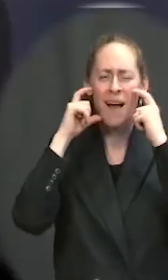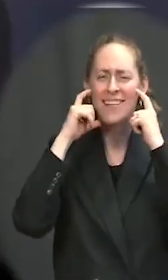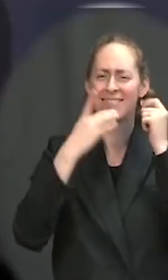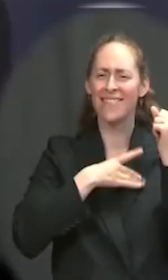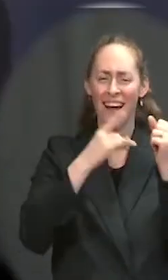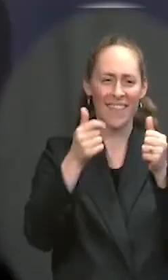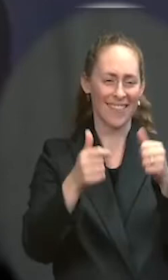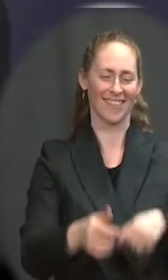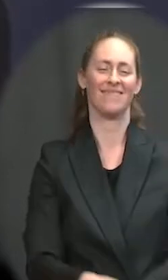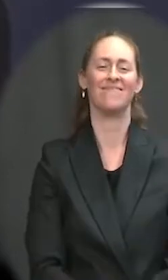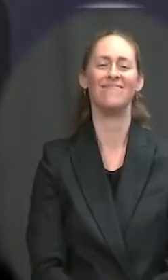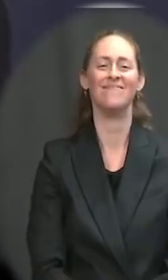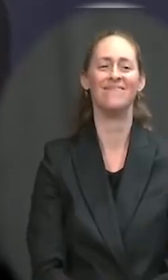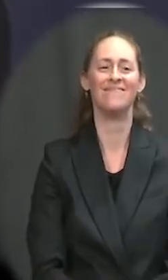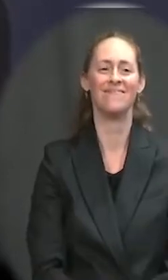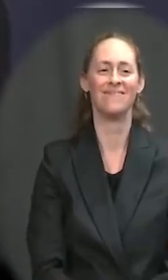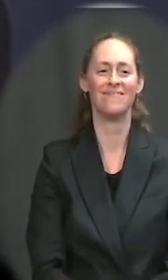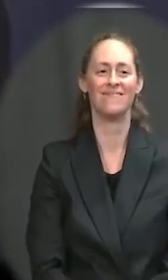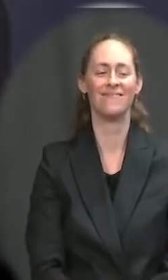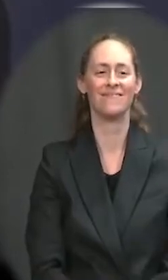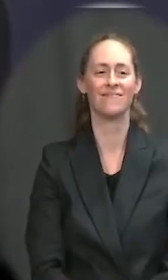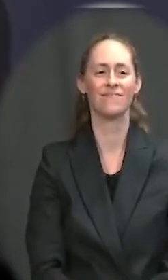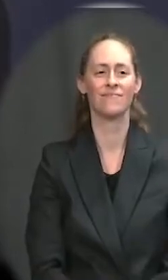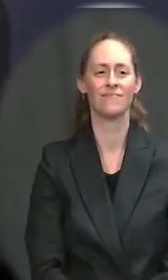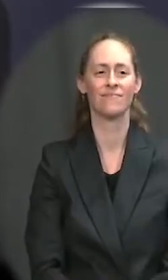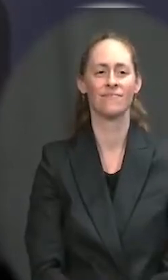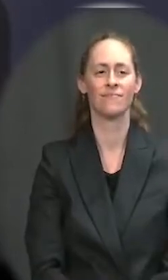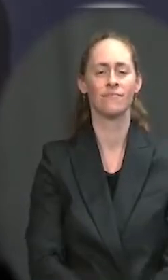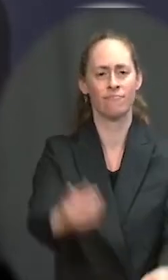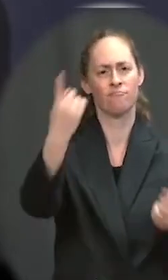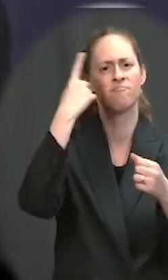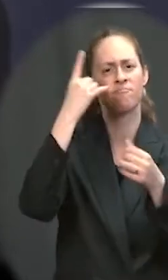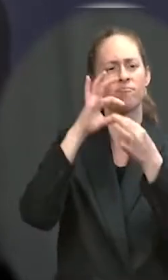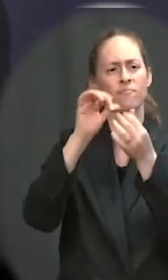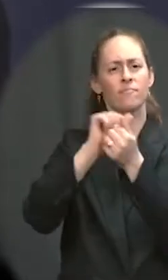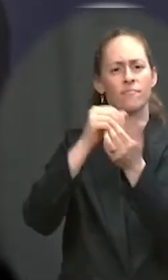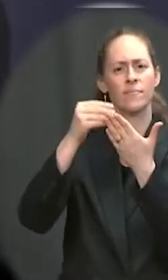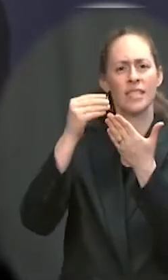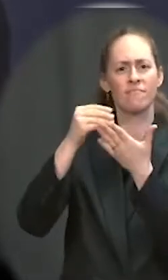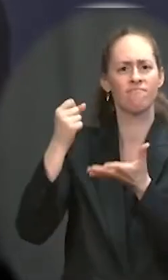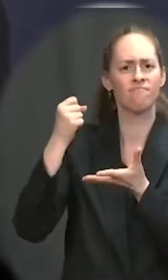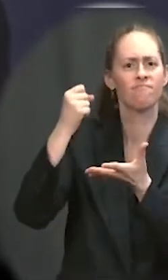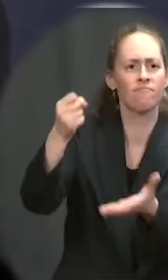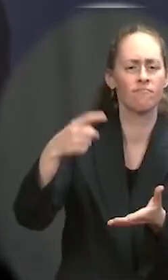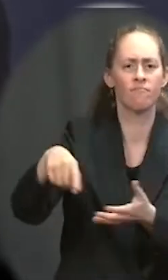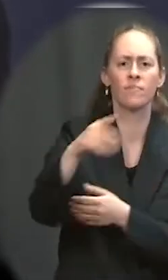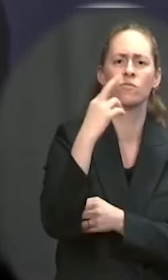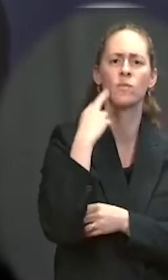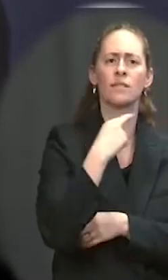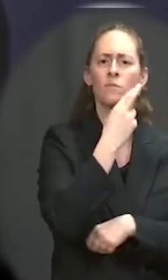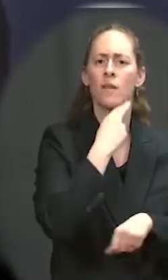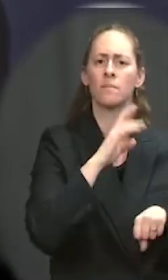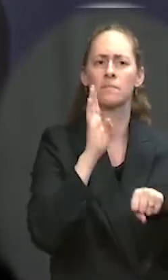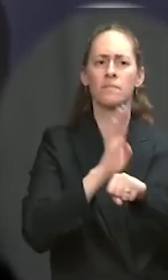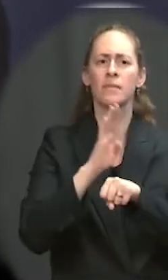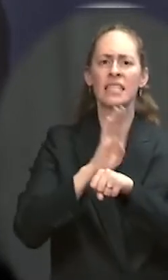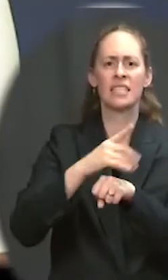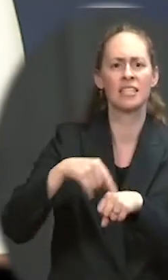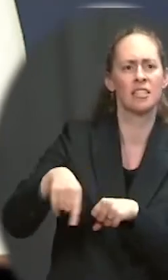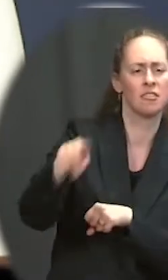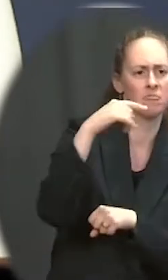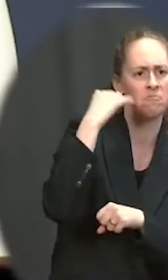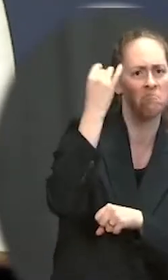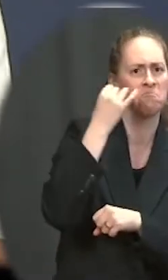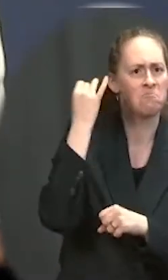restaurant funds. Yes. When will they start being awarded? And does the president envision having to ask Congress for more money for this? Well, on the second